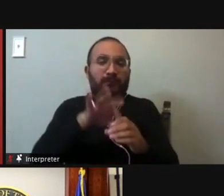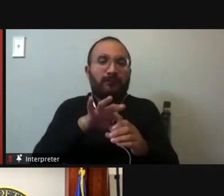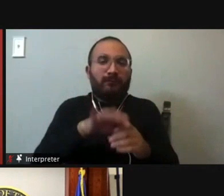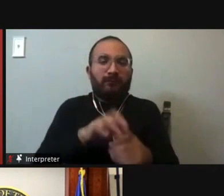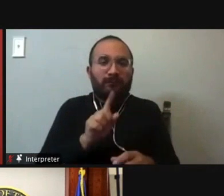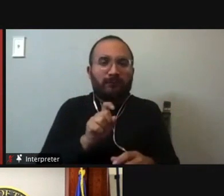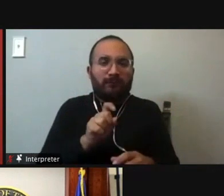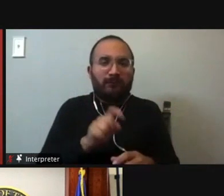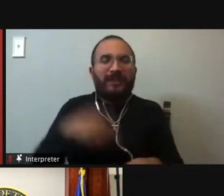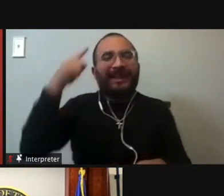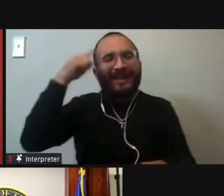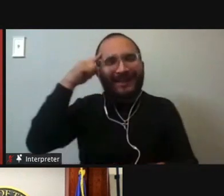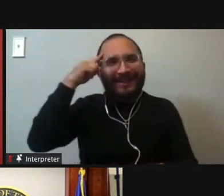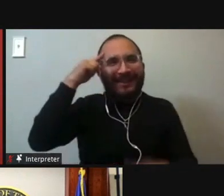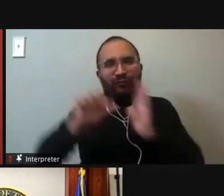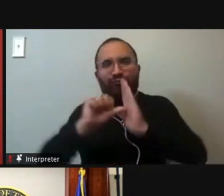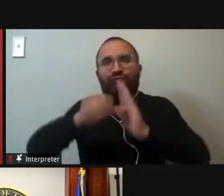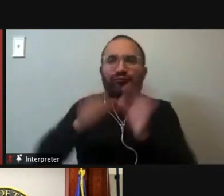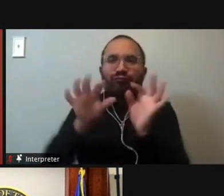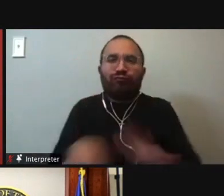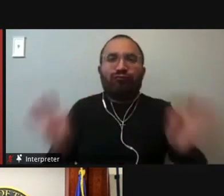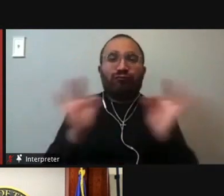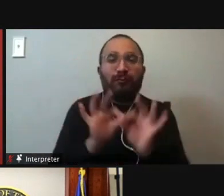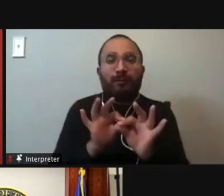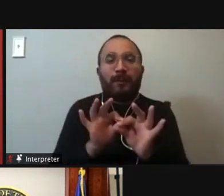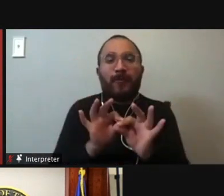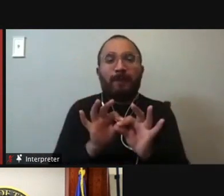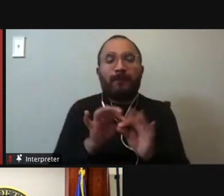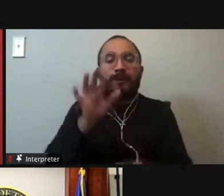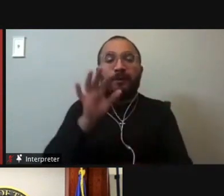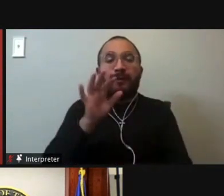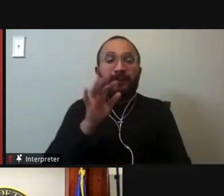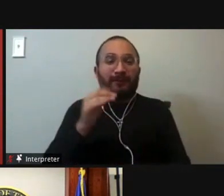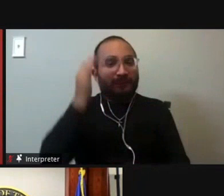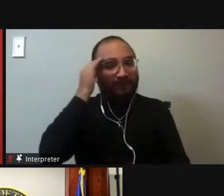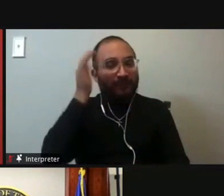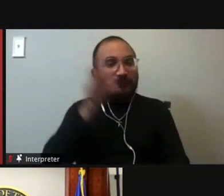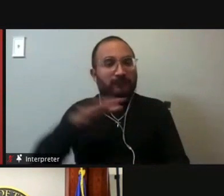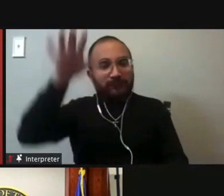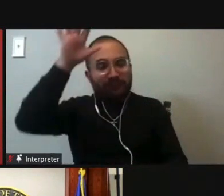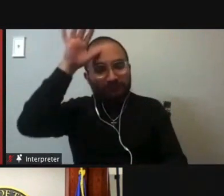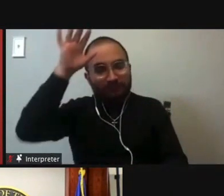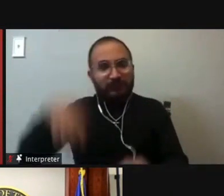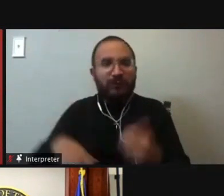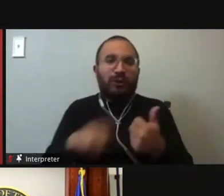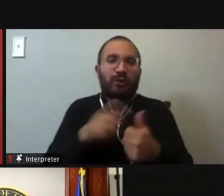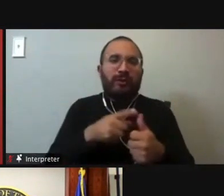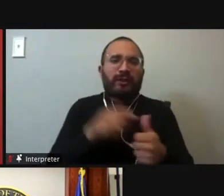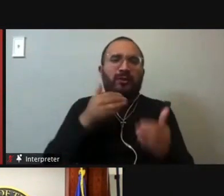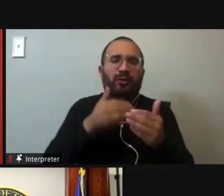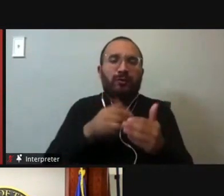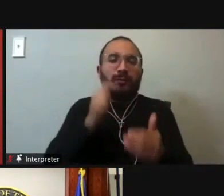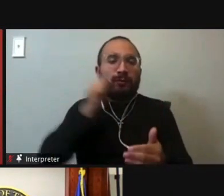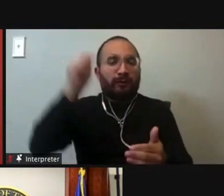I think that is so vitally important. As the parent of three, one who's almost a teenager and two